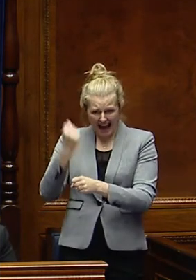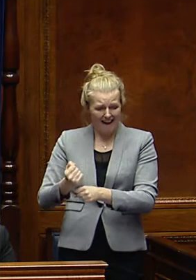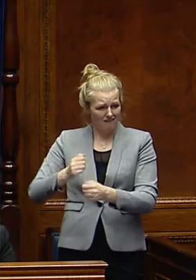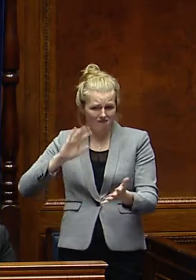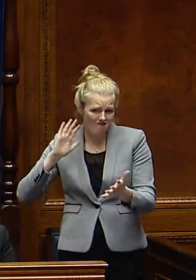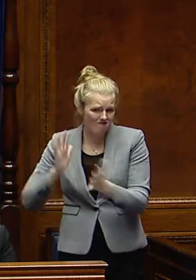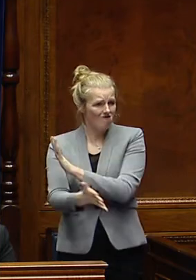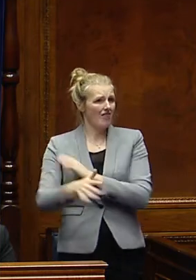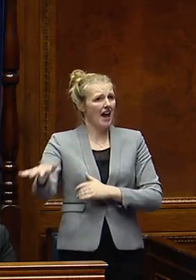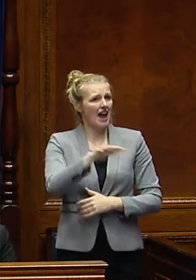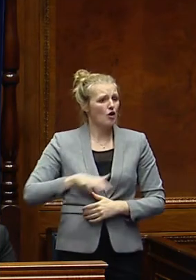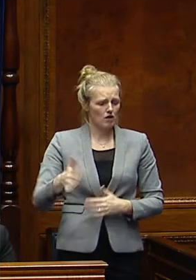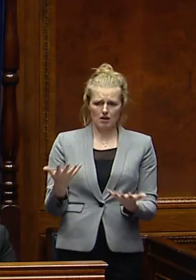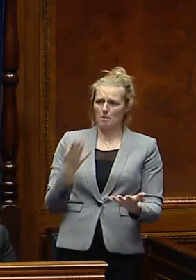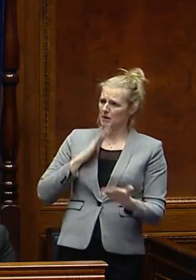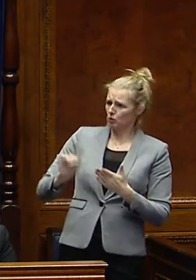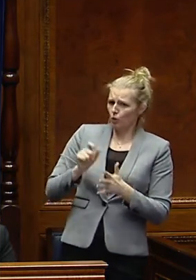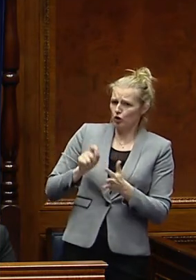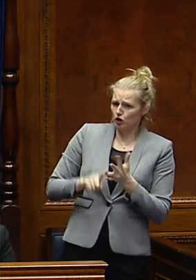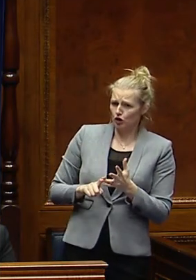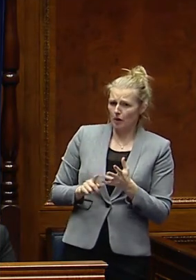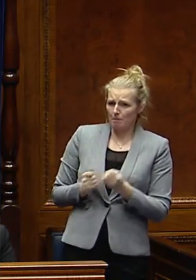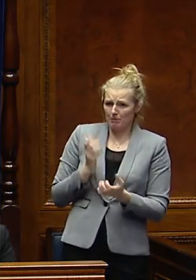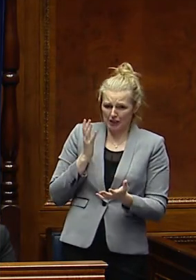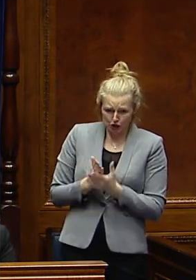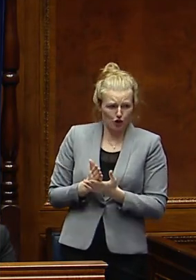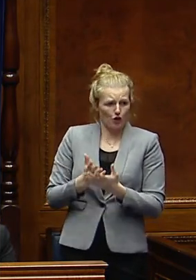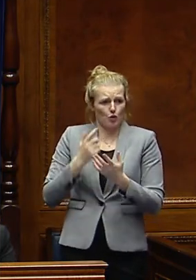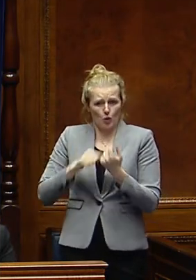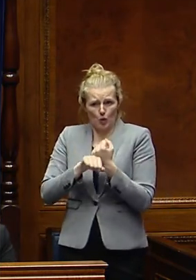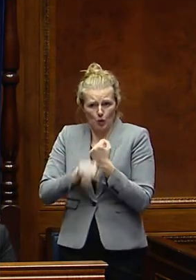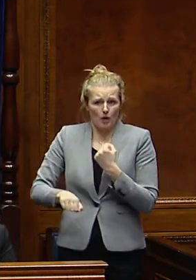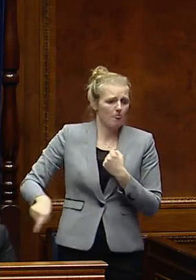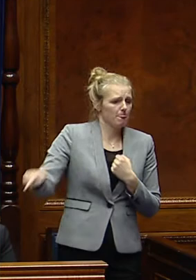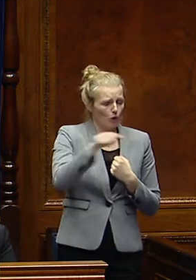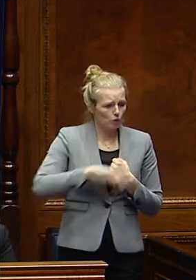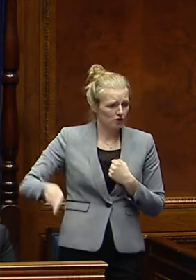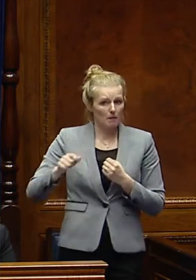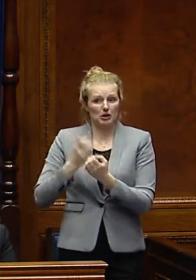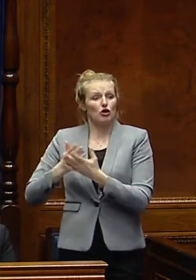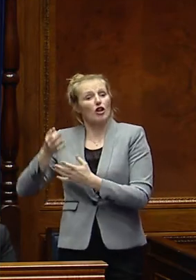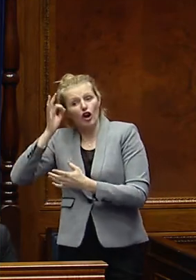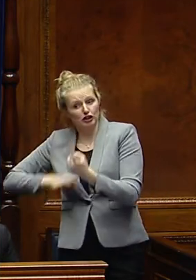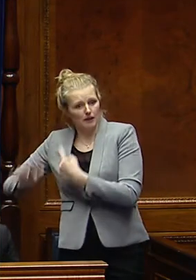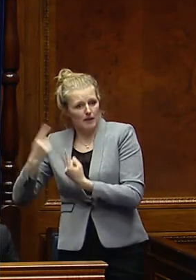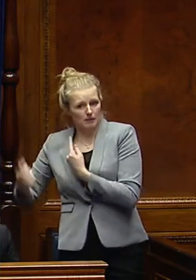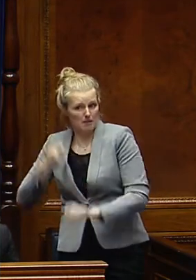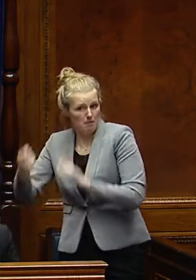Ivey that does not leave the rate payers of Armagh, Bambridge and Craig Avon out of pocket due to her Department's failures?